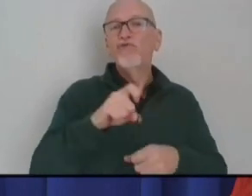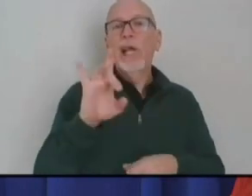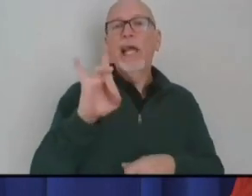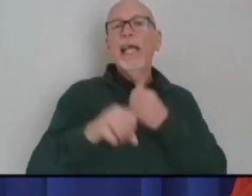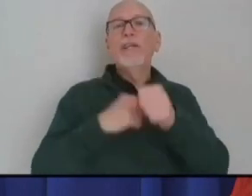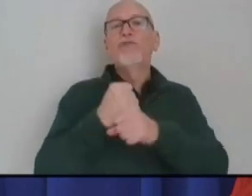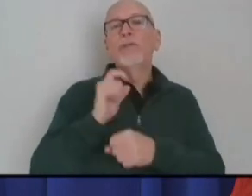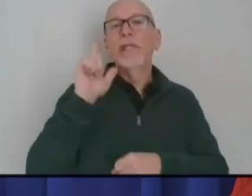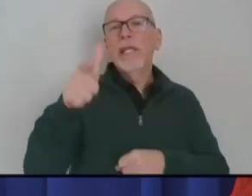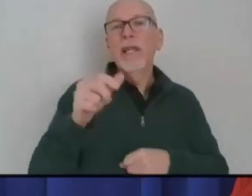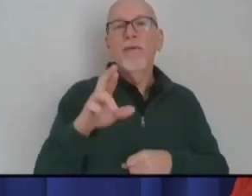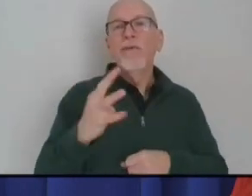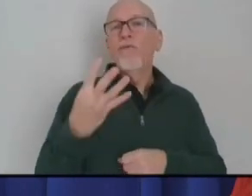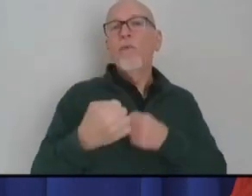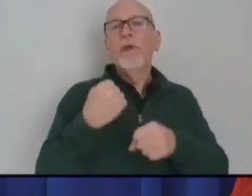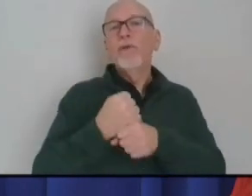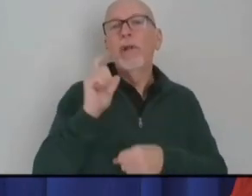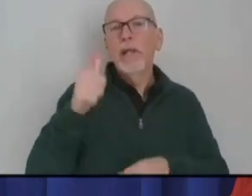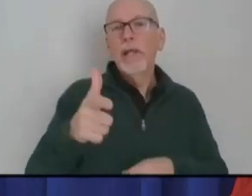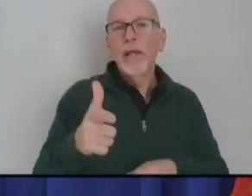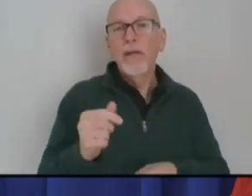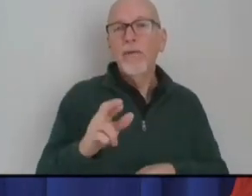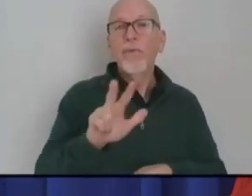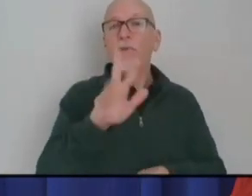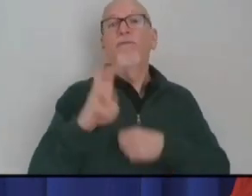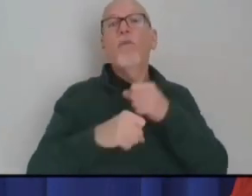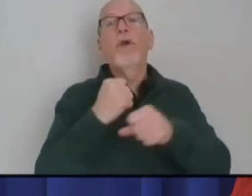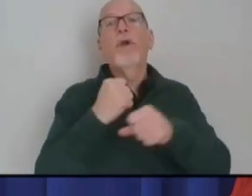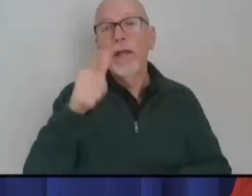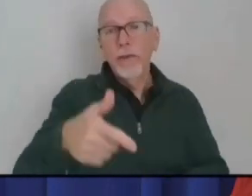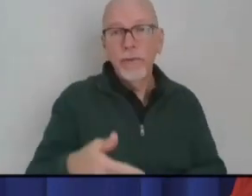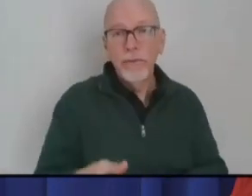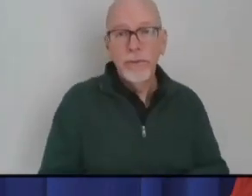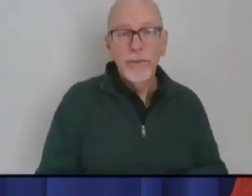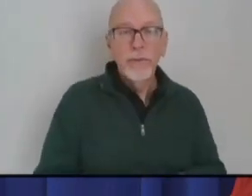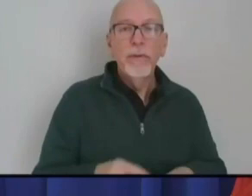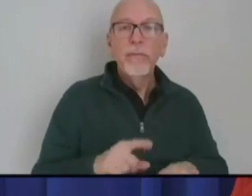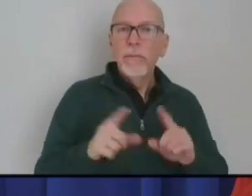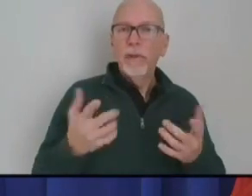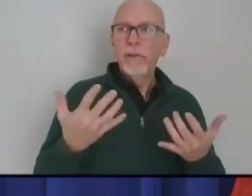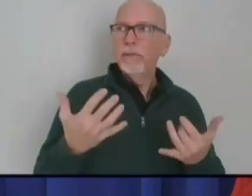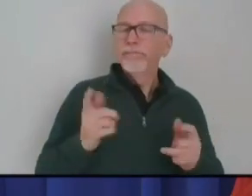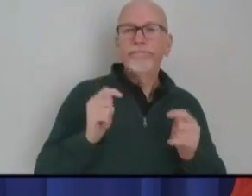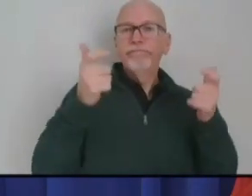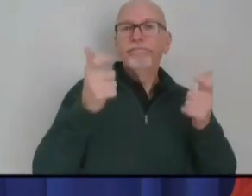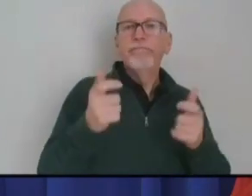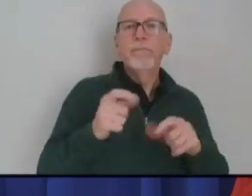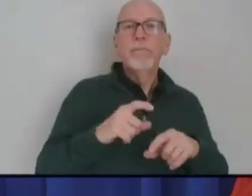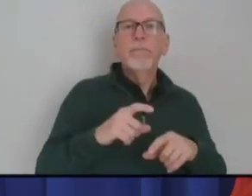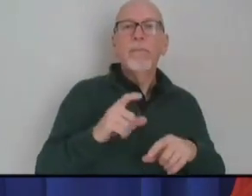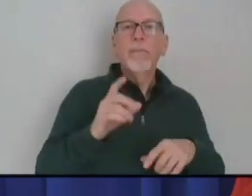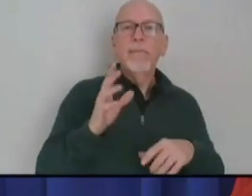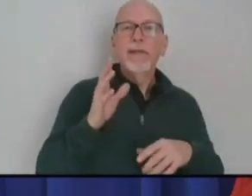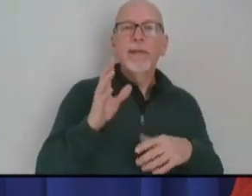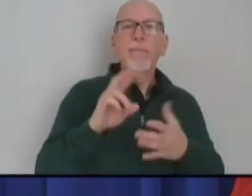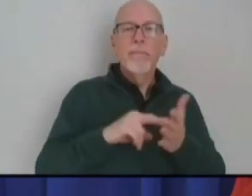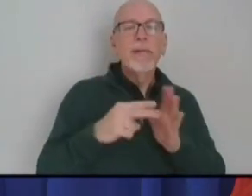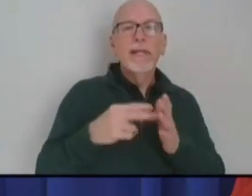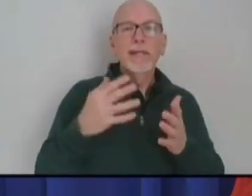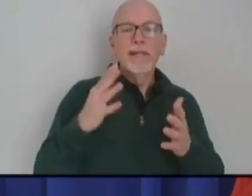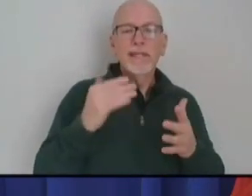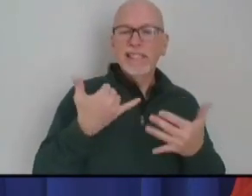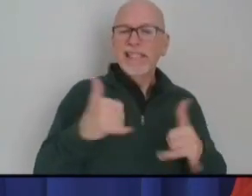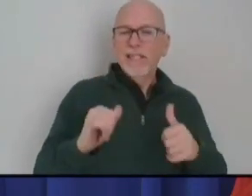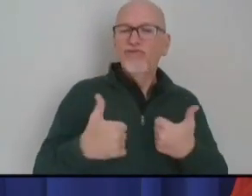four years from now or 34 years from now. So it doesn't take the sting out of it or the tough, you know, the challenge